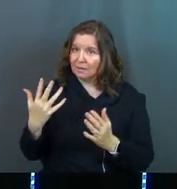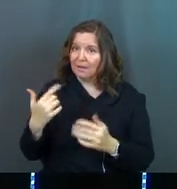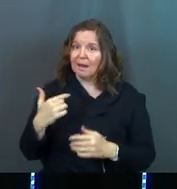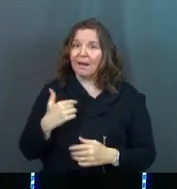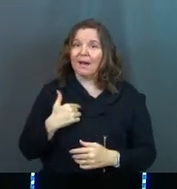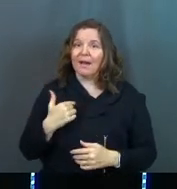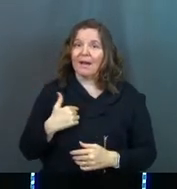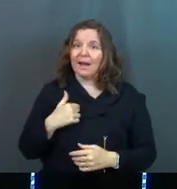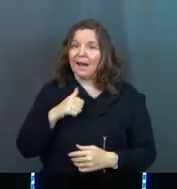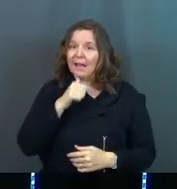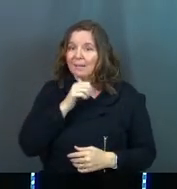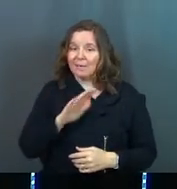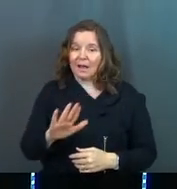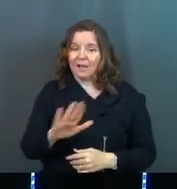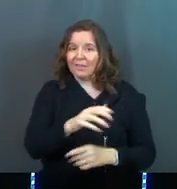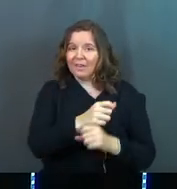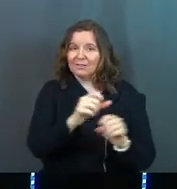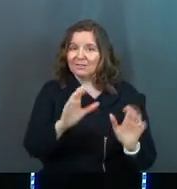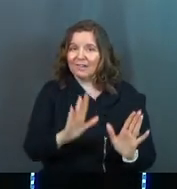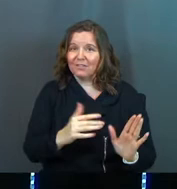I am not their savior.